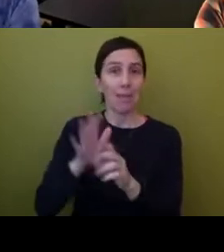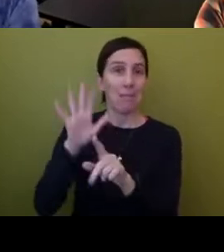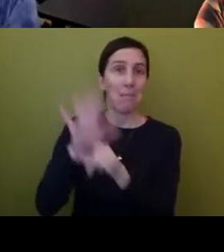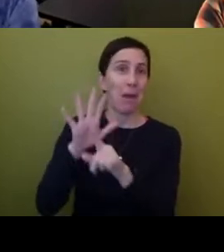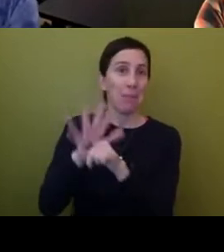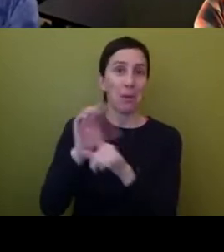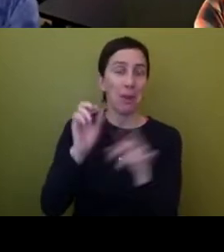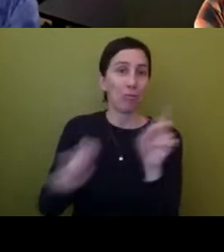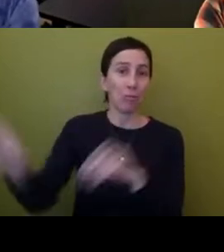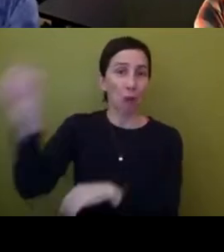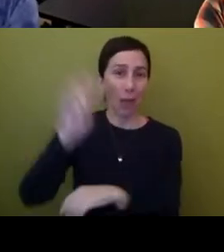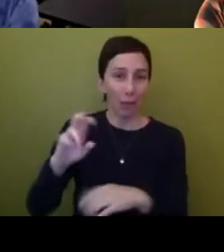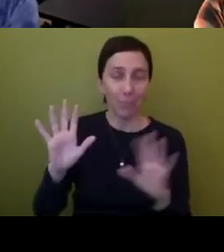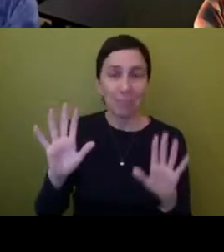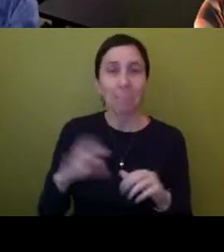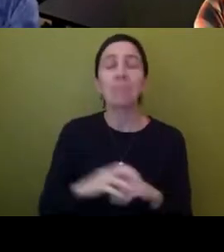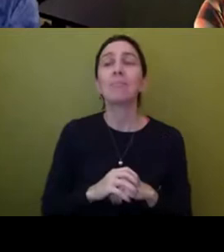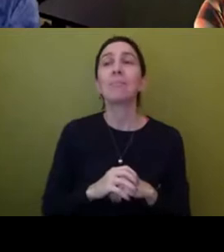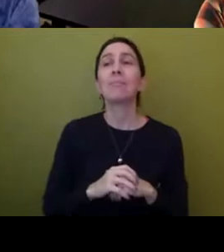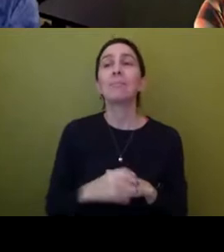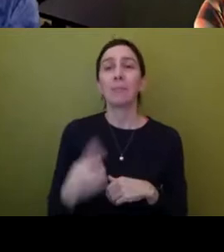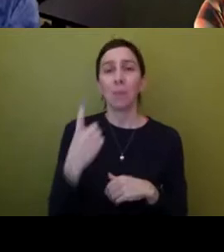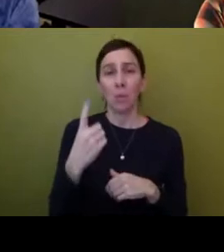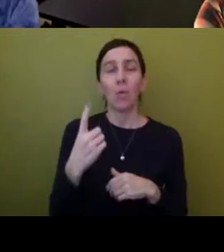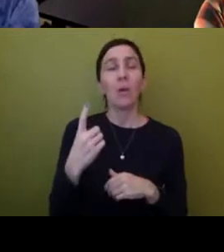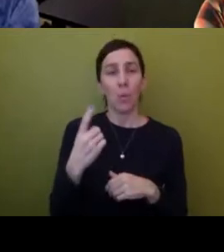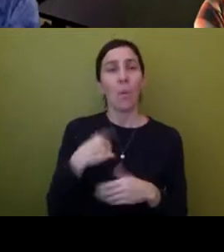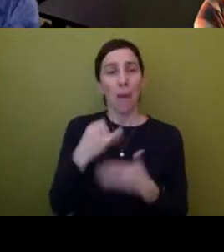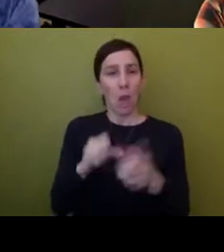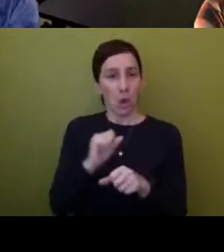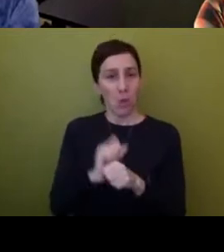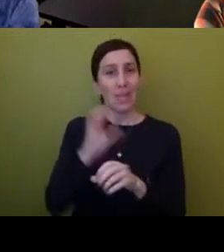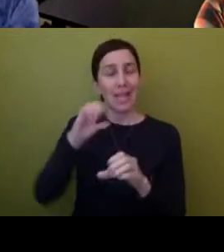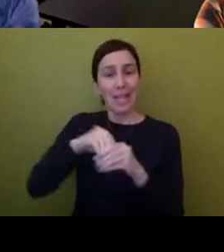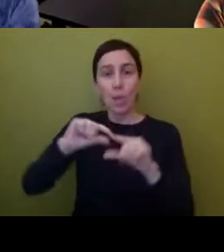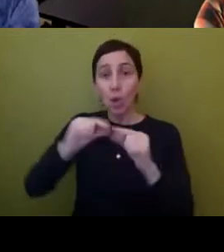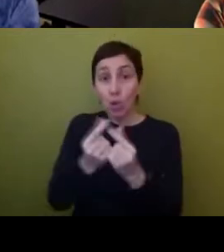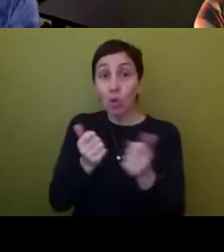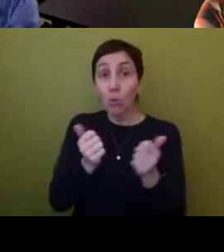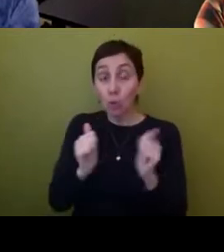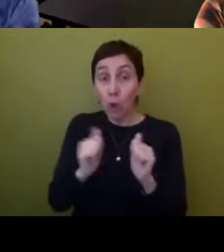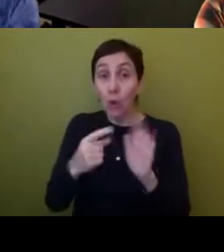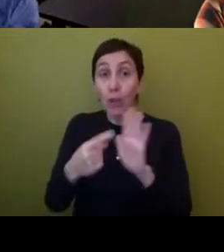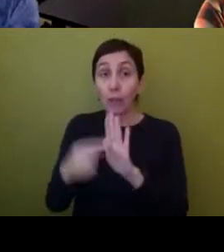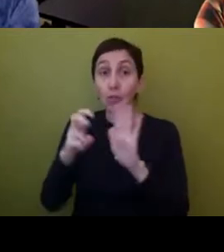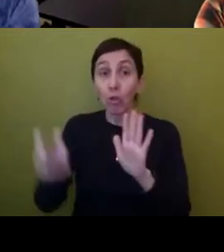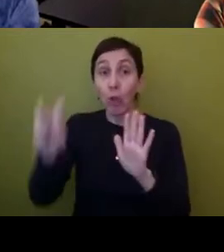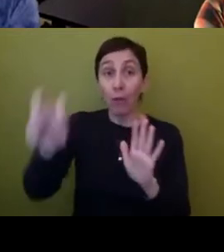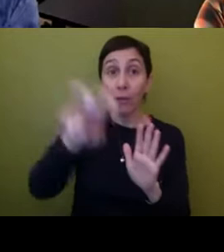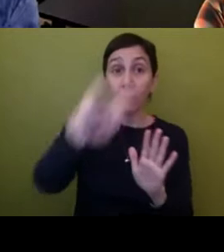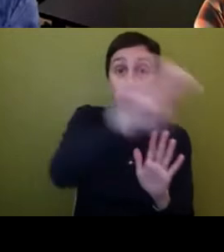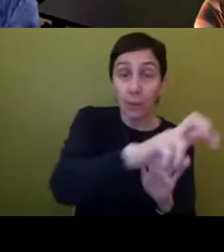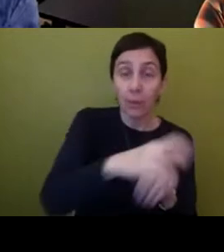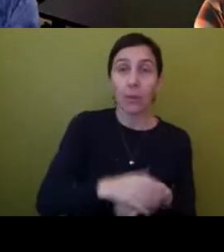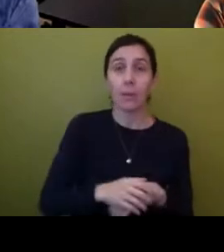so this is one of its adventures. Um, it was in a traveling group show and it happened, um, to be in a show about, uh,